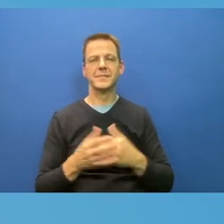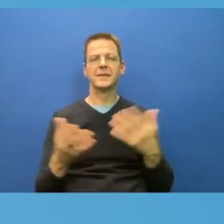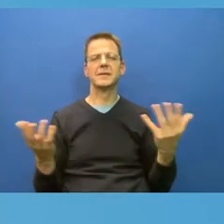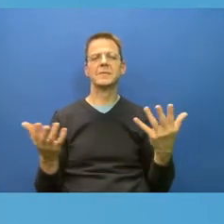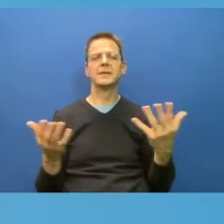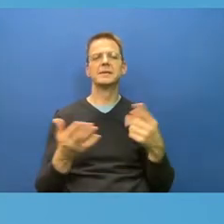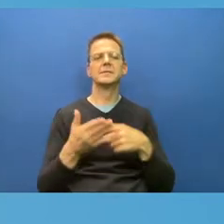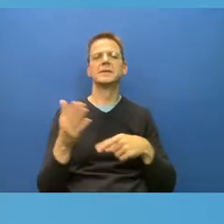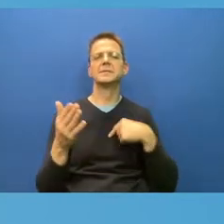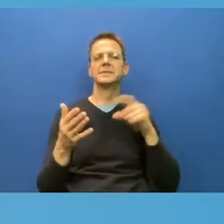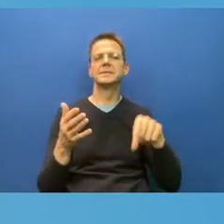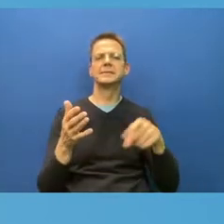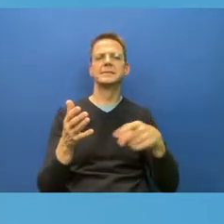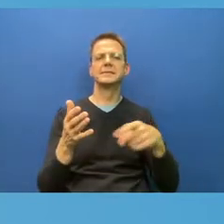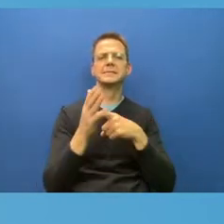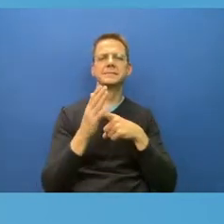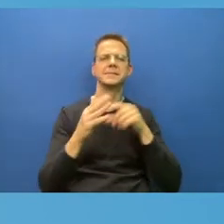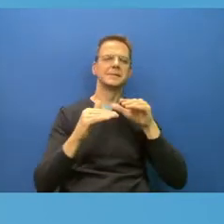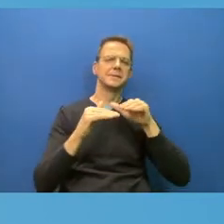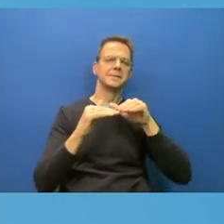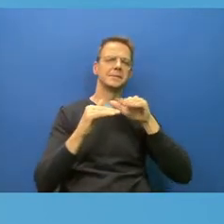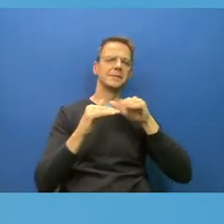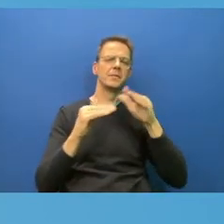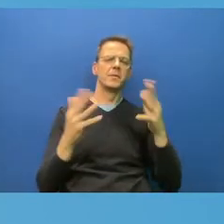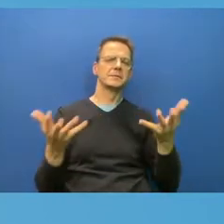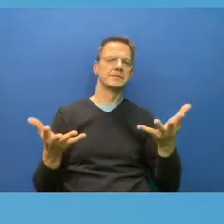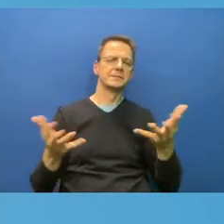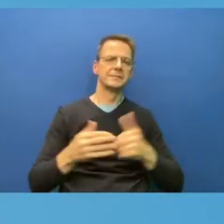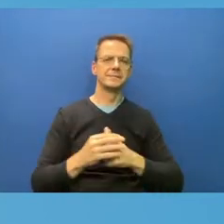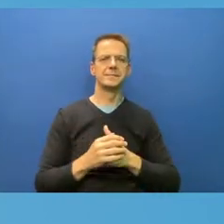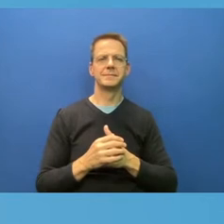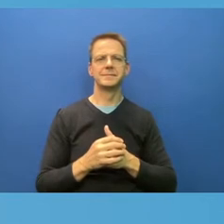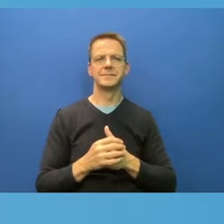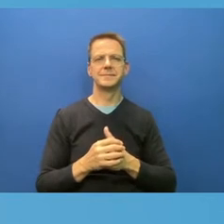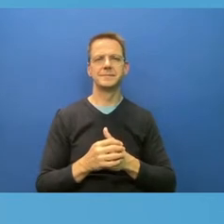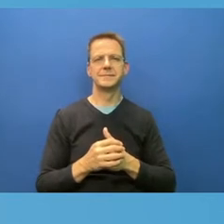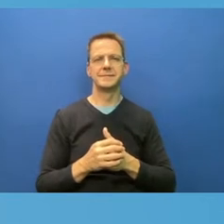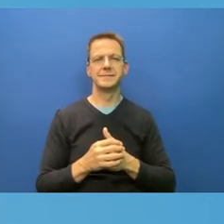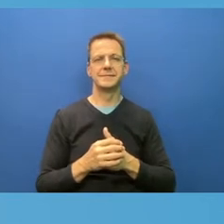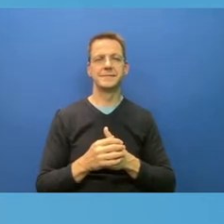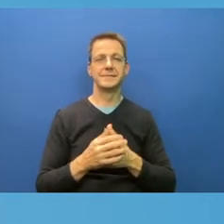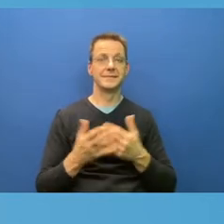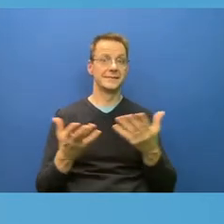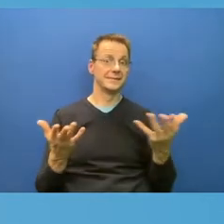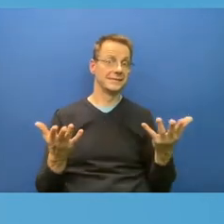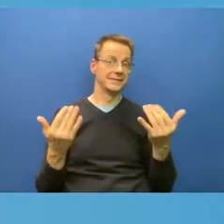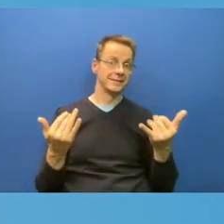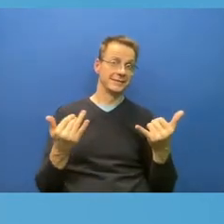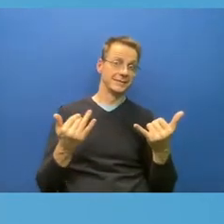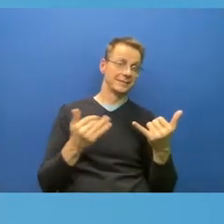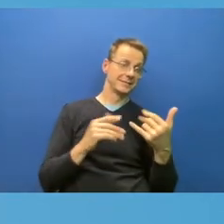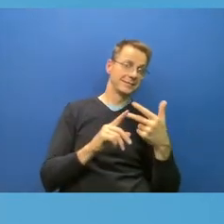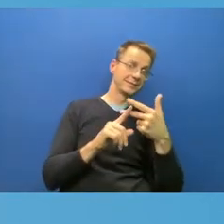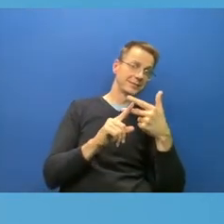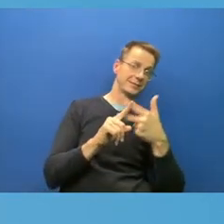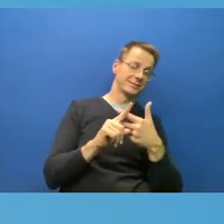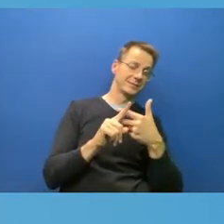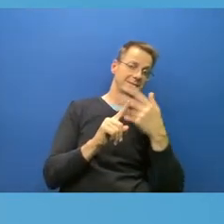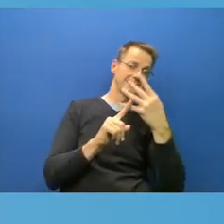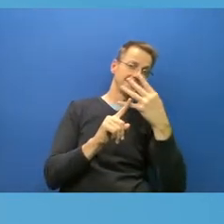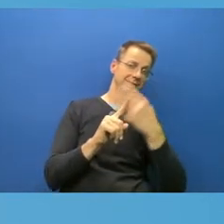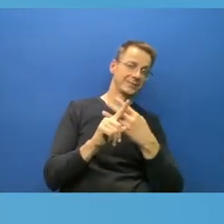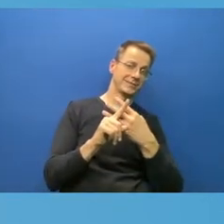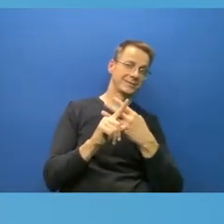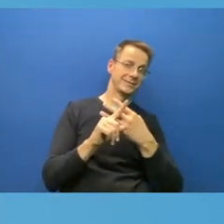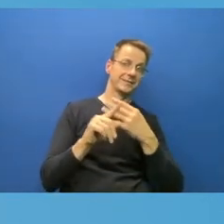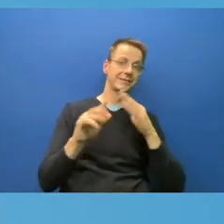to four months away of having every child get a vaccination, six months and above. So five to 11. This morning started getting them in the US. Hopefully it's coming to